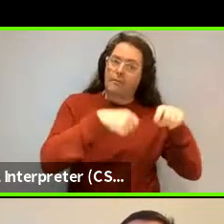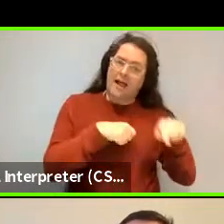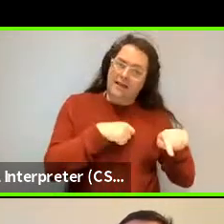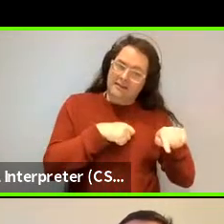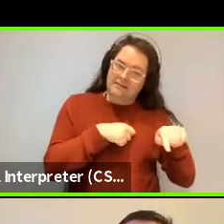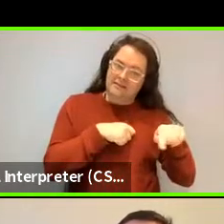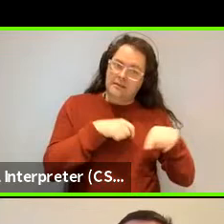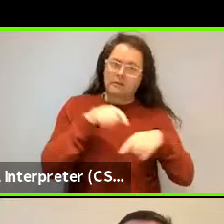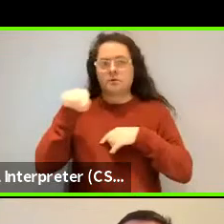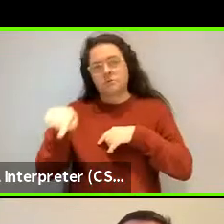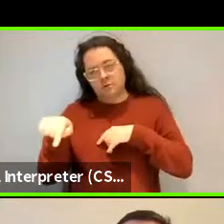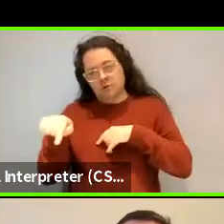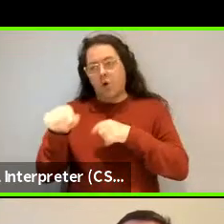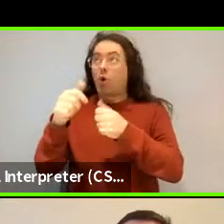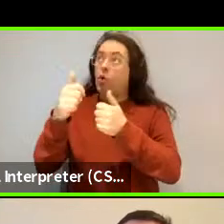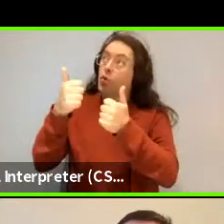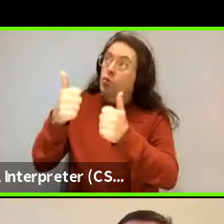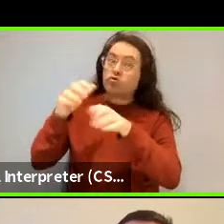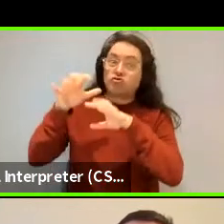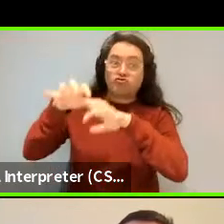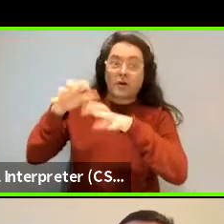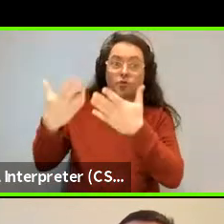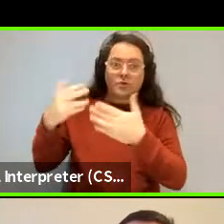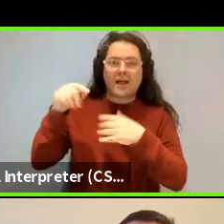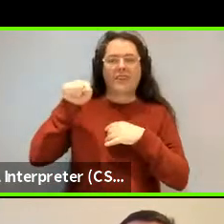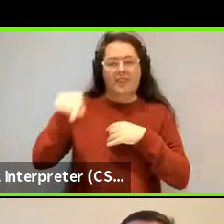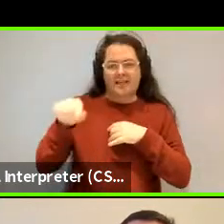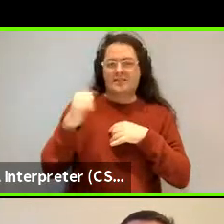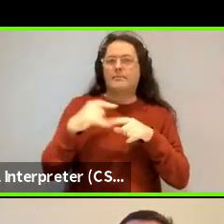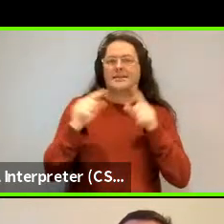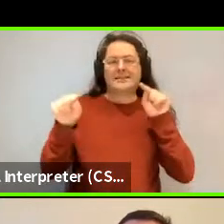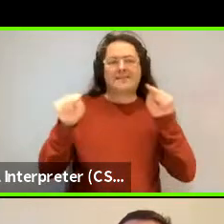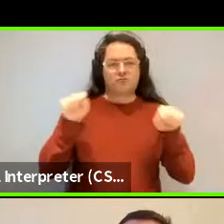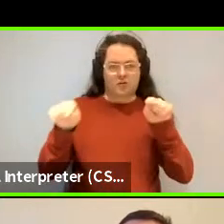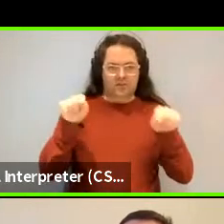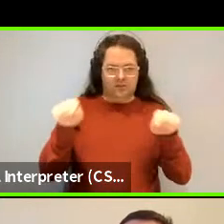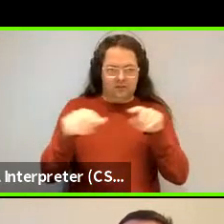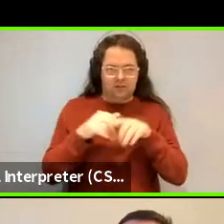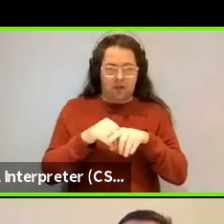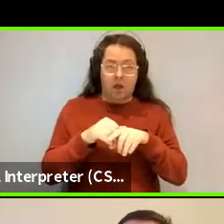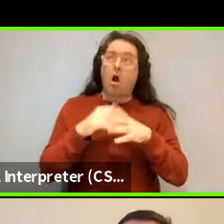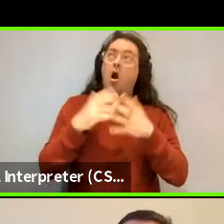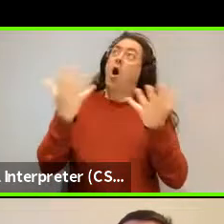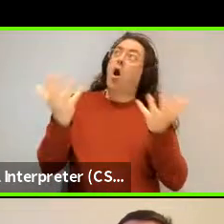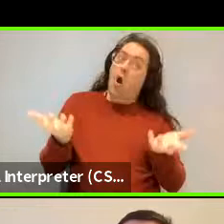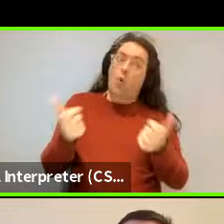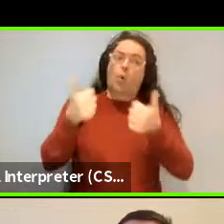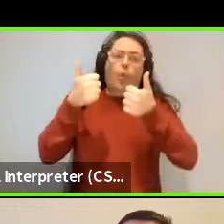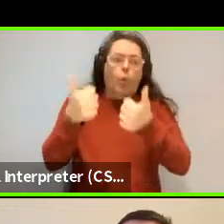Yeah. Okay. So what, I mean, that might be the difference that, um, Oh, it's good. It's raining today.